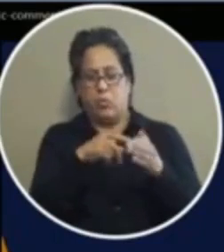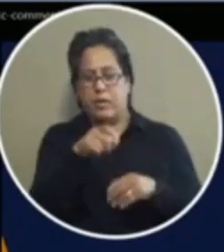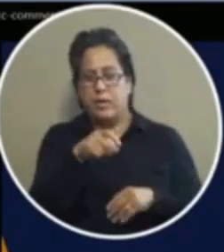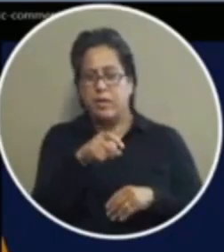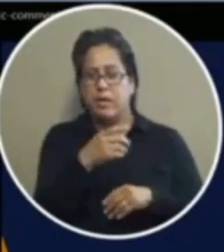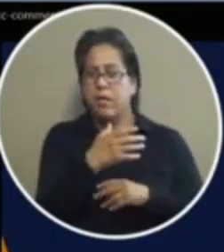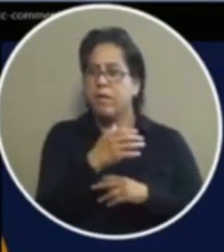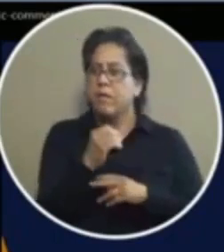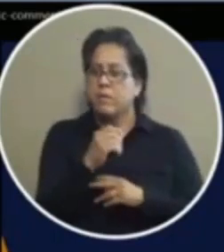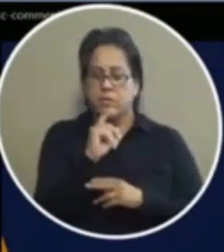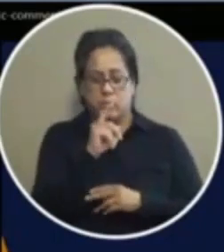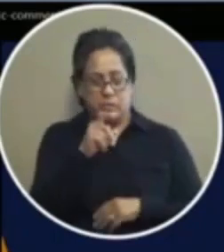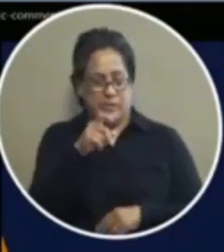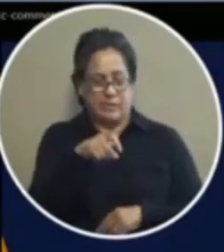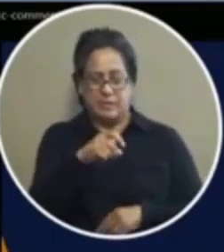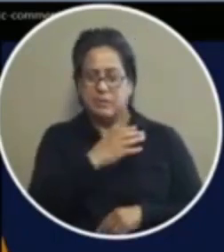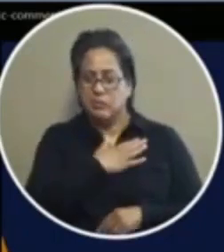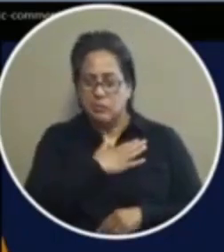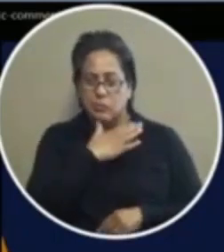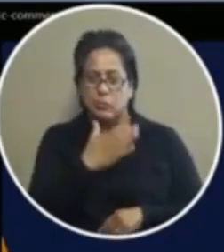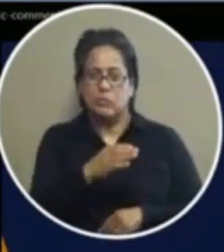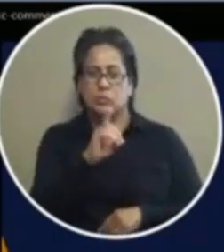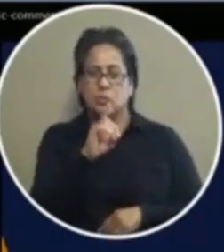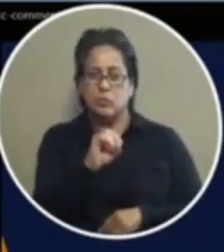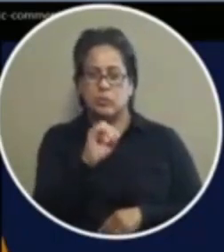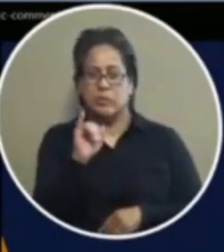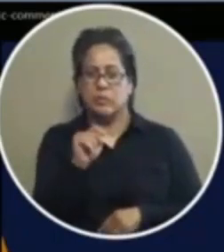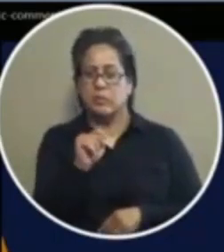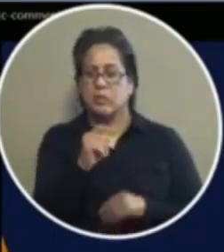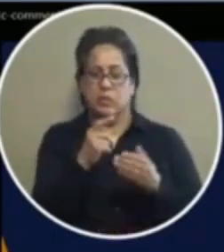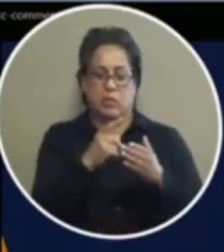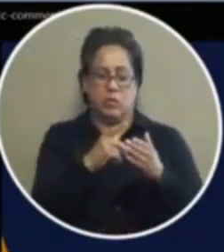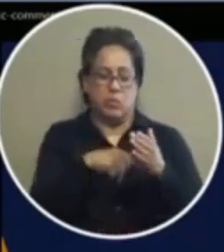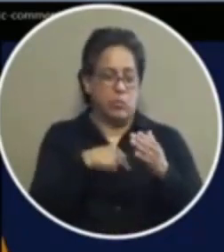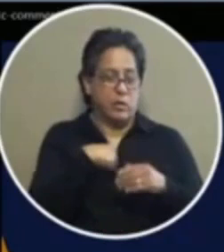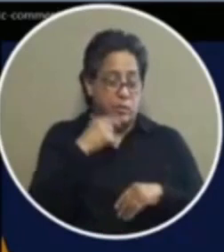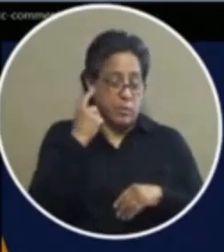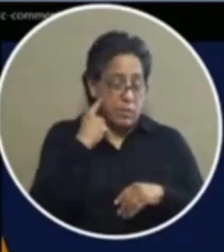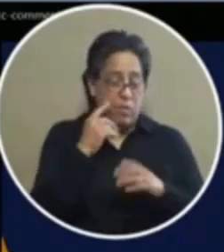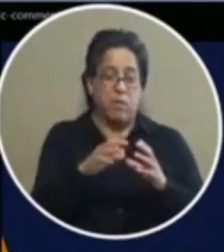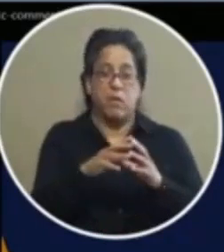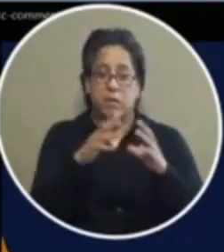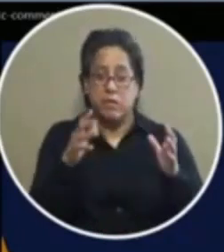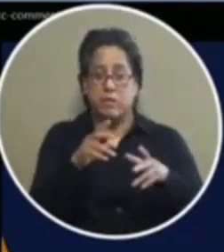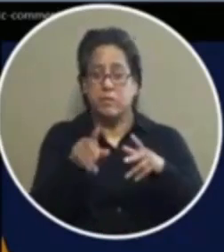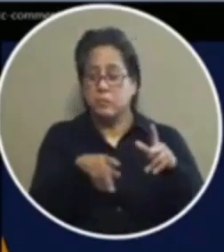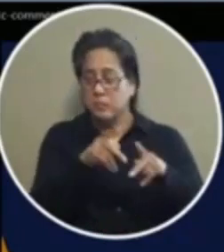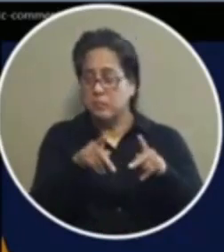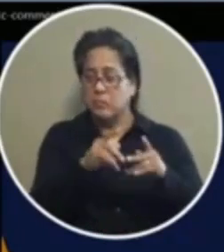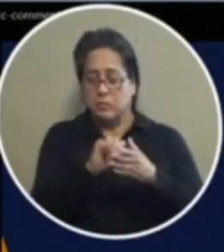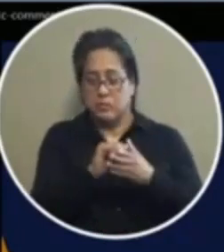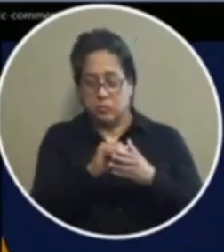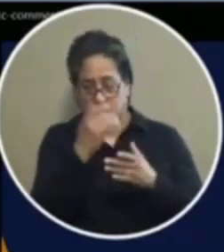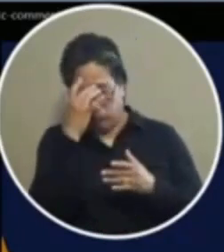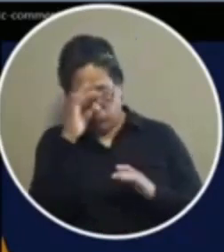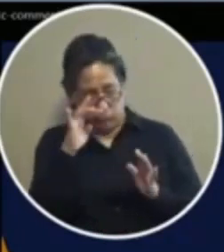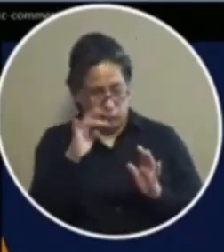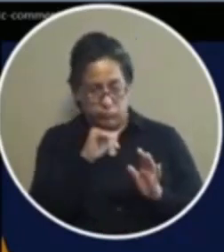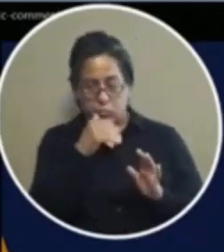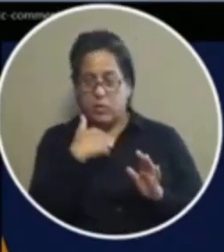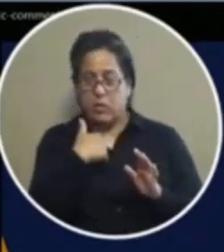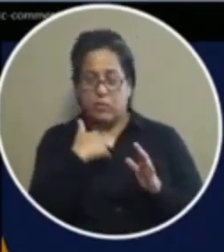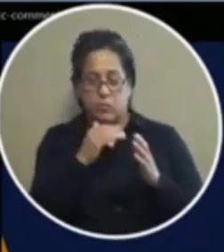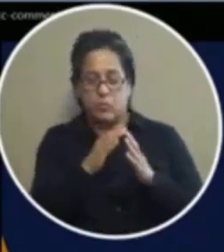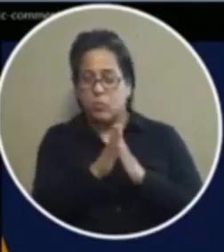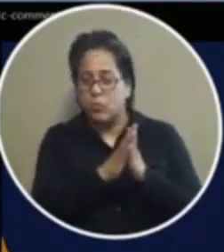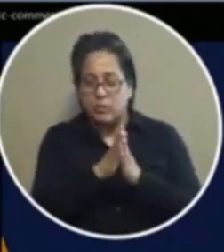and really we just need the willingness to do it and from what i'm hearing a lot of these people that are against it just don't have the willingness to